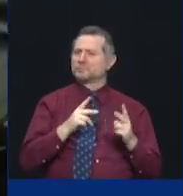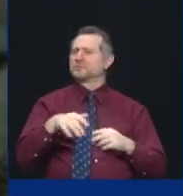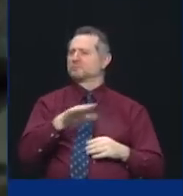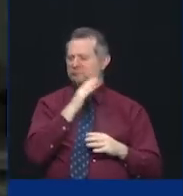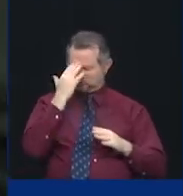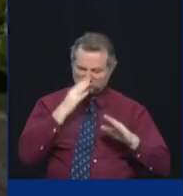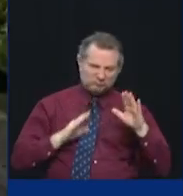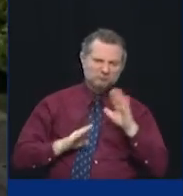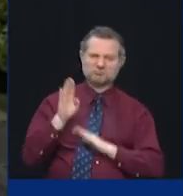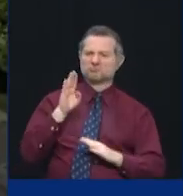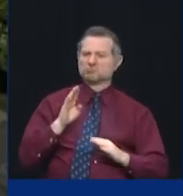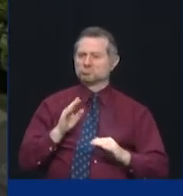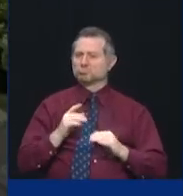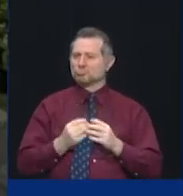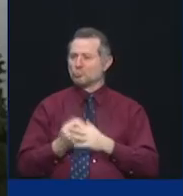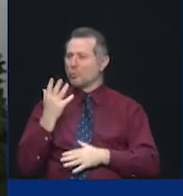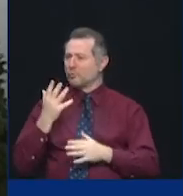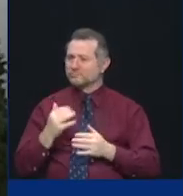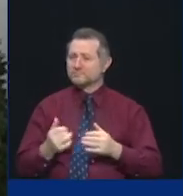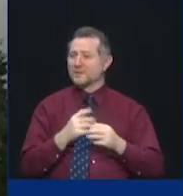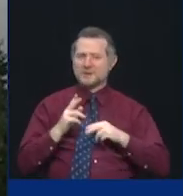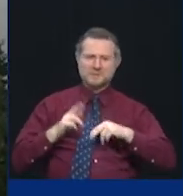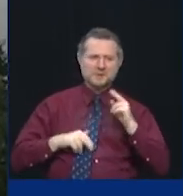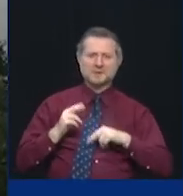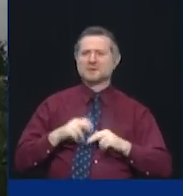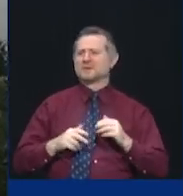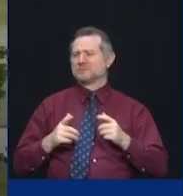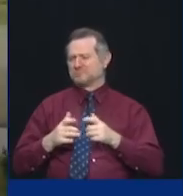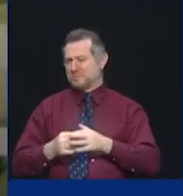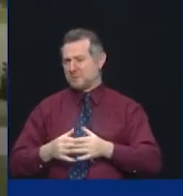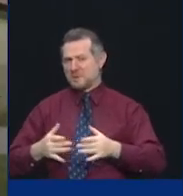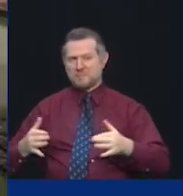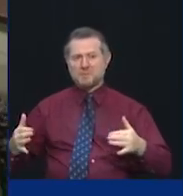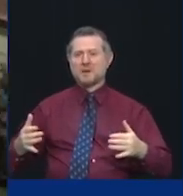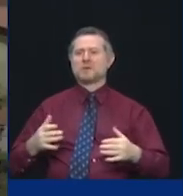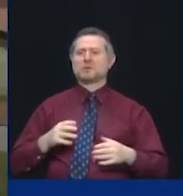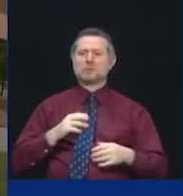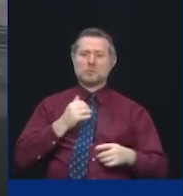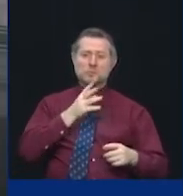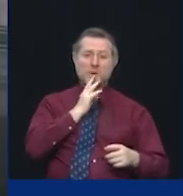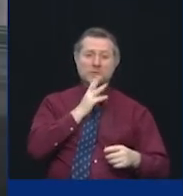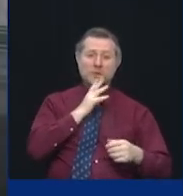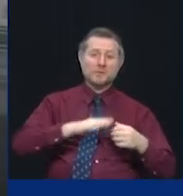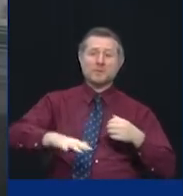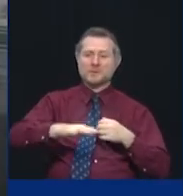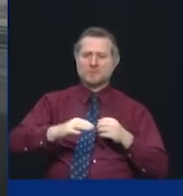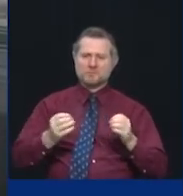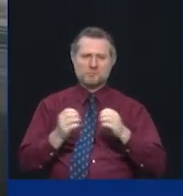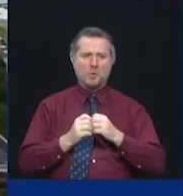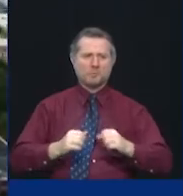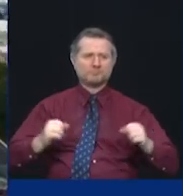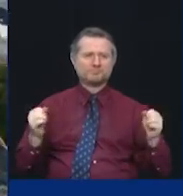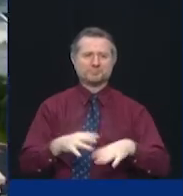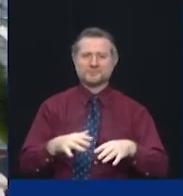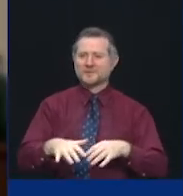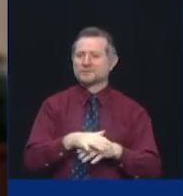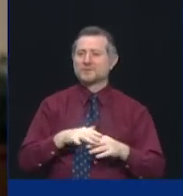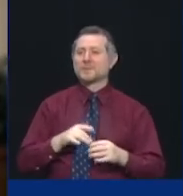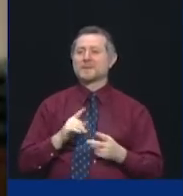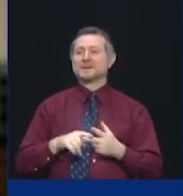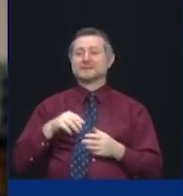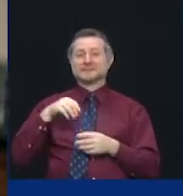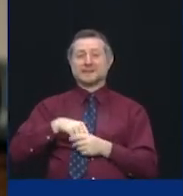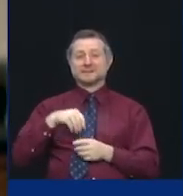state, building up universities, opening up access to our waterfront, and revitalizing our downtowns for all New